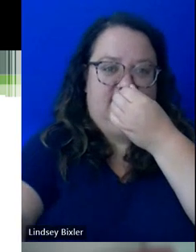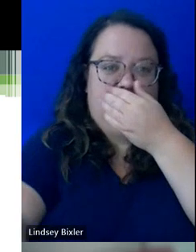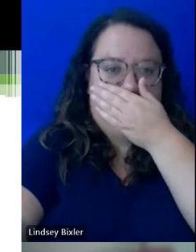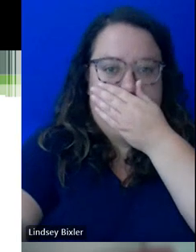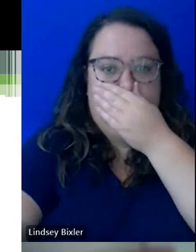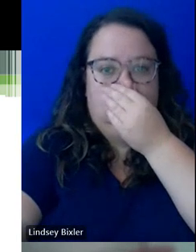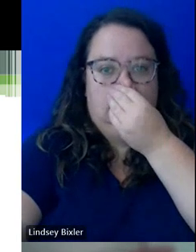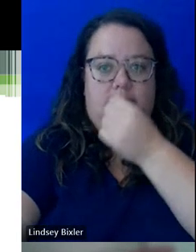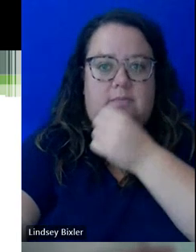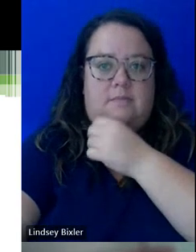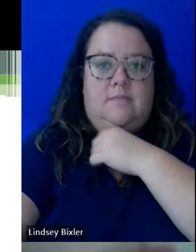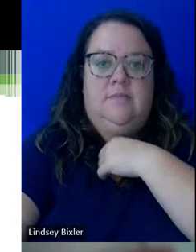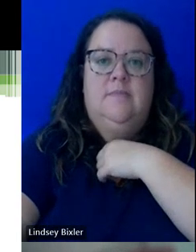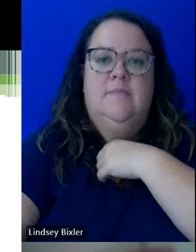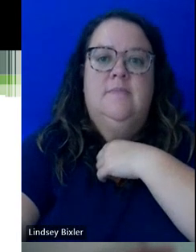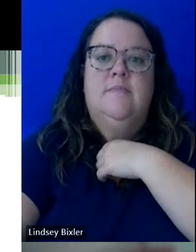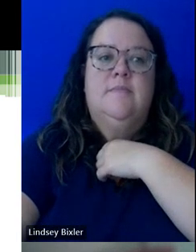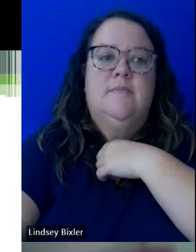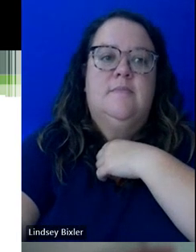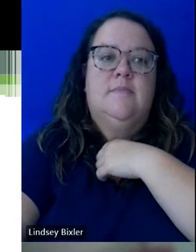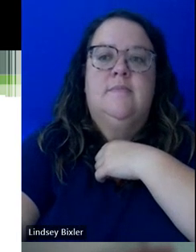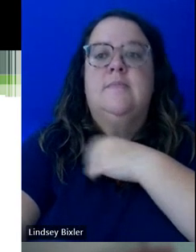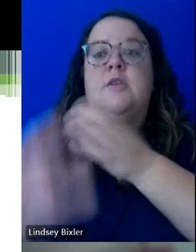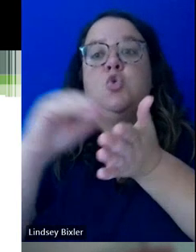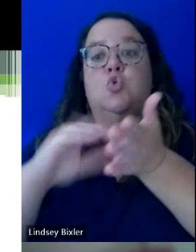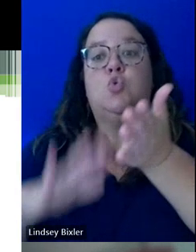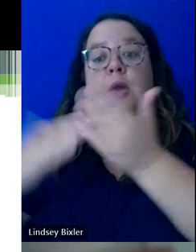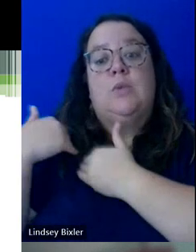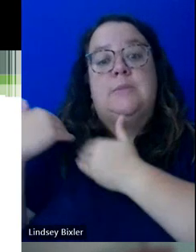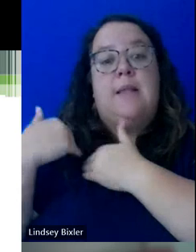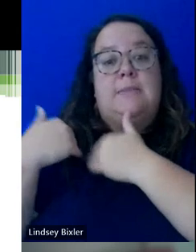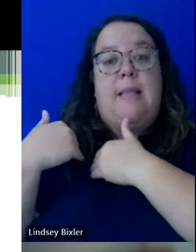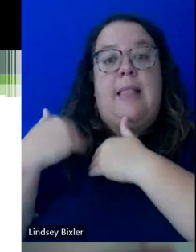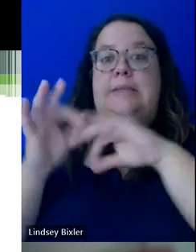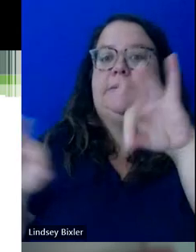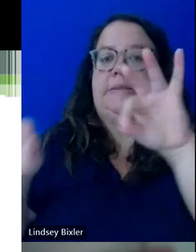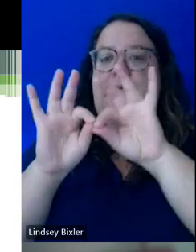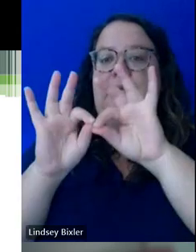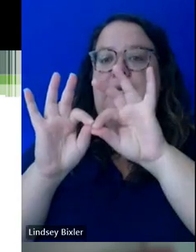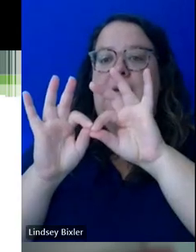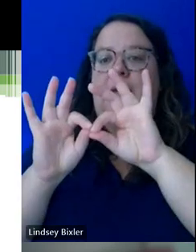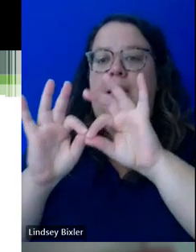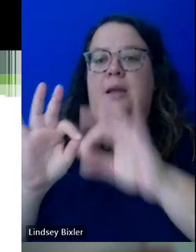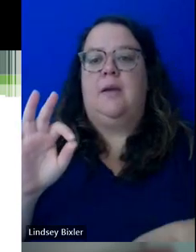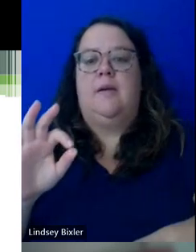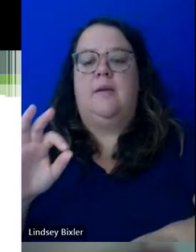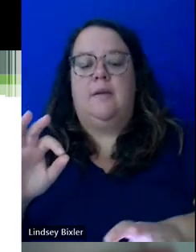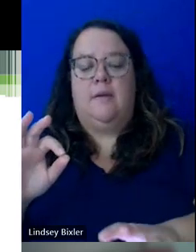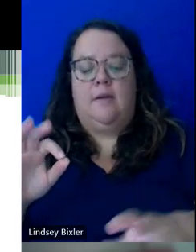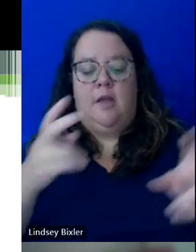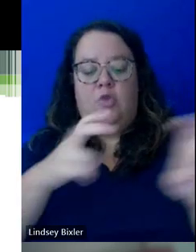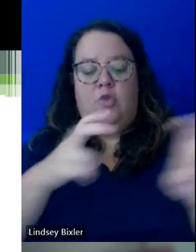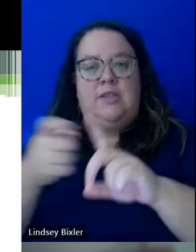And in terms of kind of the student responsibilities, this is also key in terms of the transition from K through 12